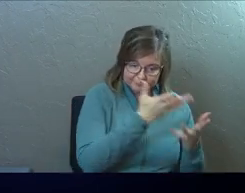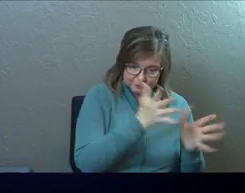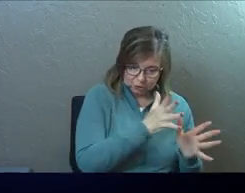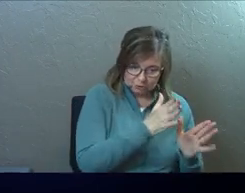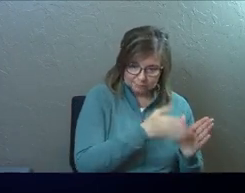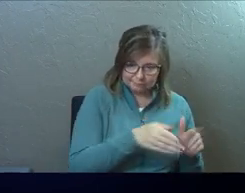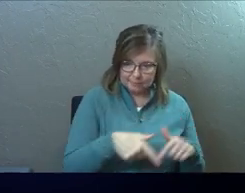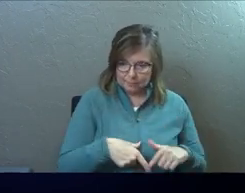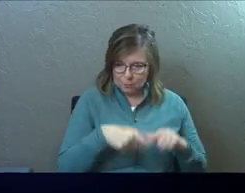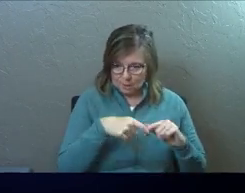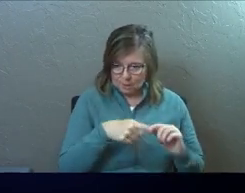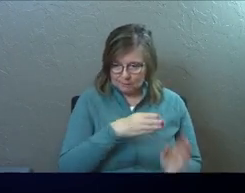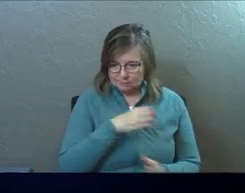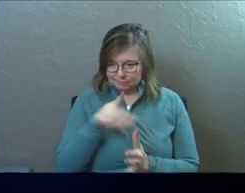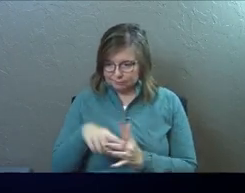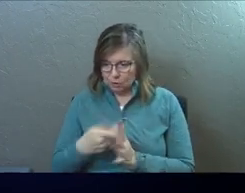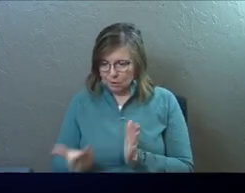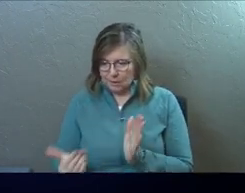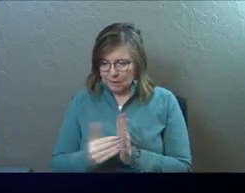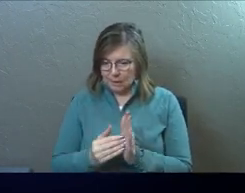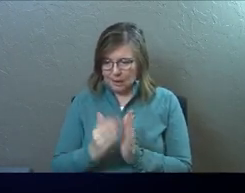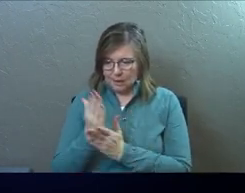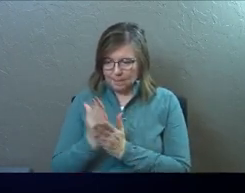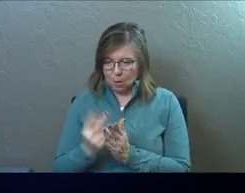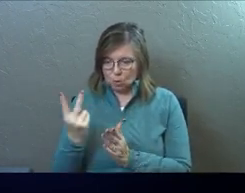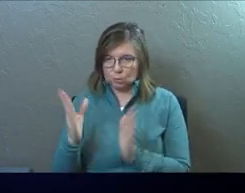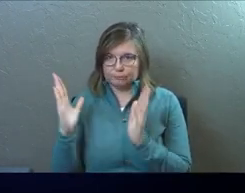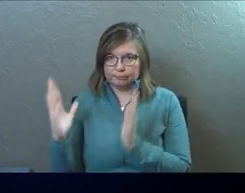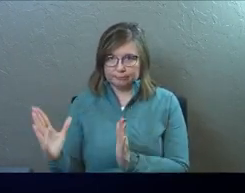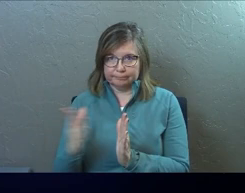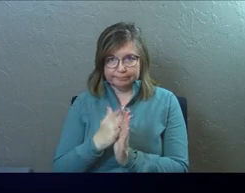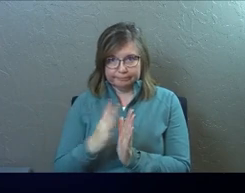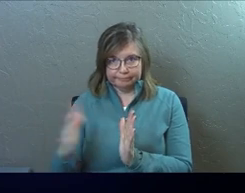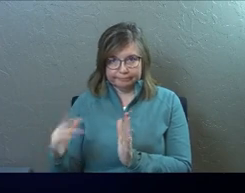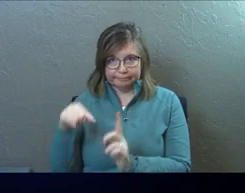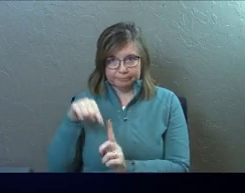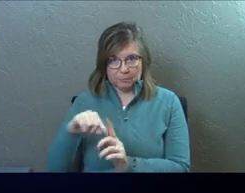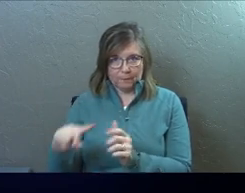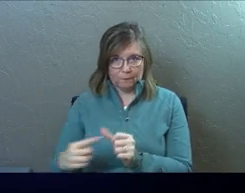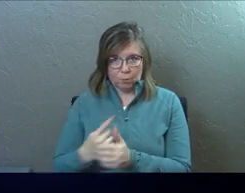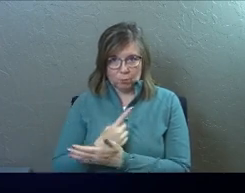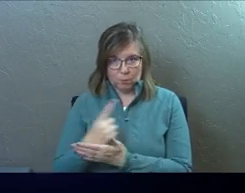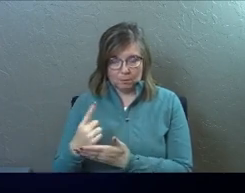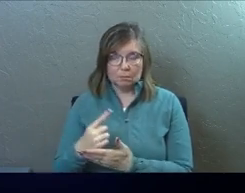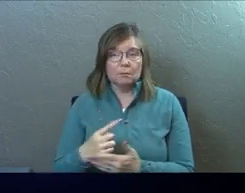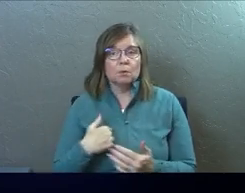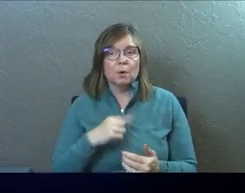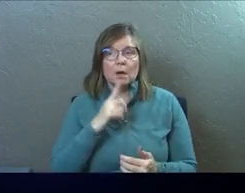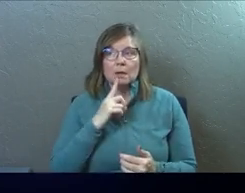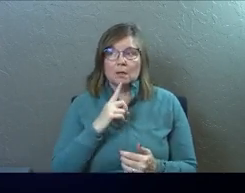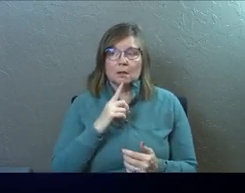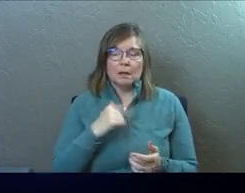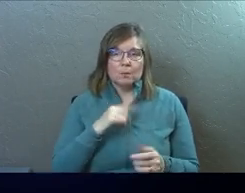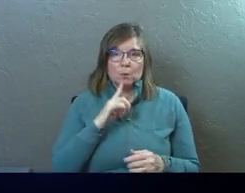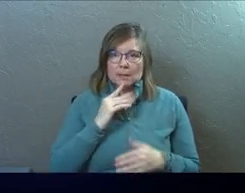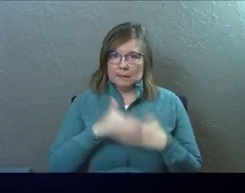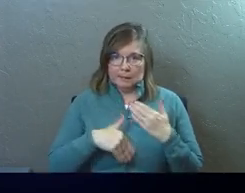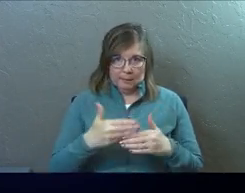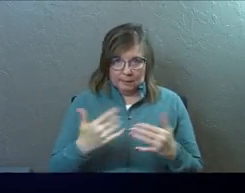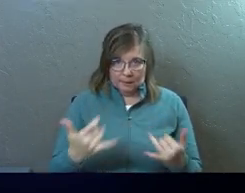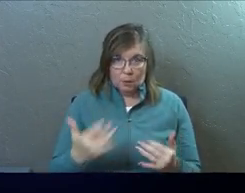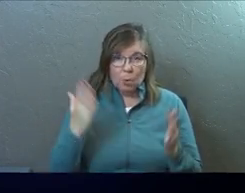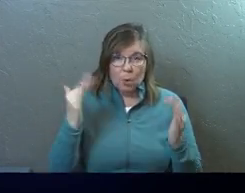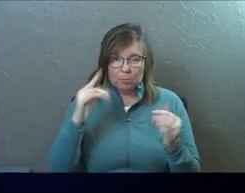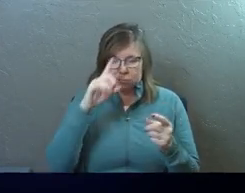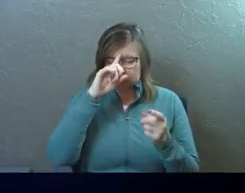And as we turn this corner, I'm really going to get going. And so hopefully you guys can kind of emotionally adjust into this space